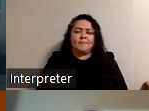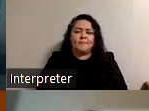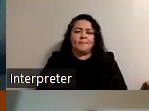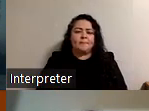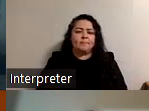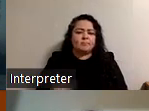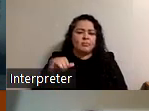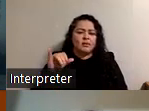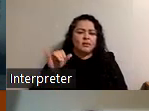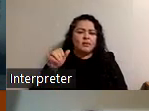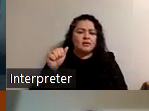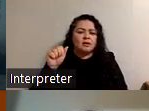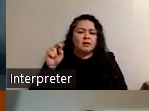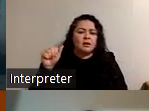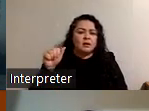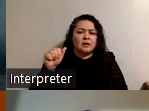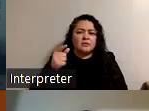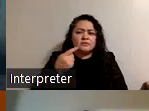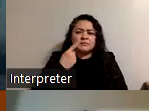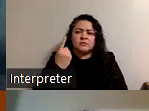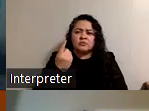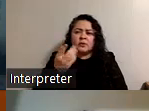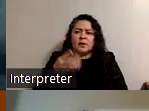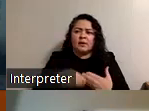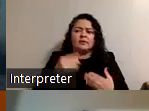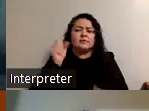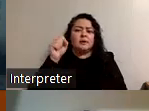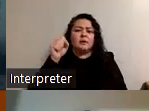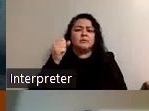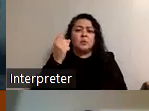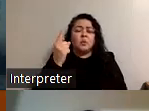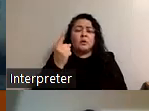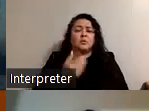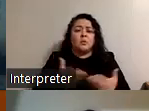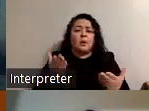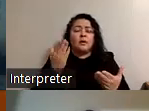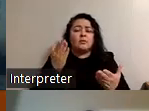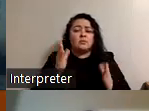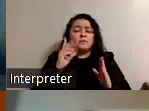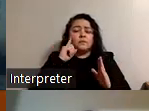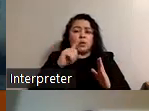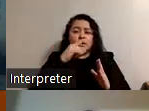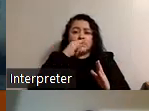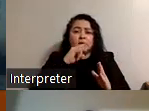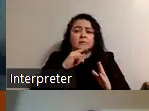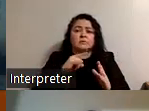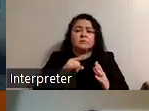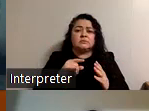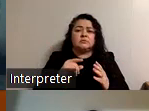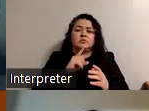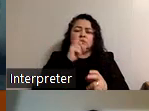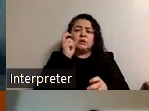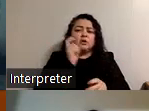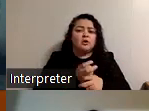yana did you have something to add yeah i just was going to say that one way for especially for kids who are you know it's really